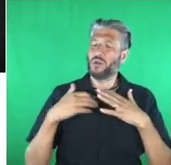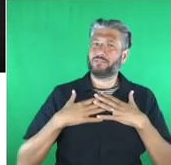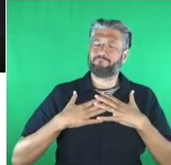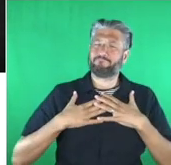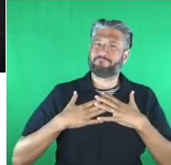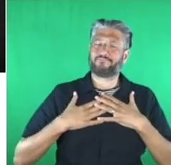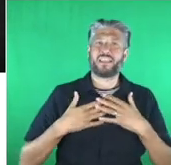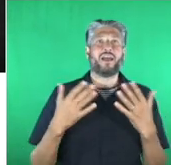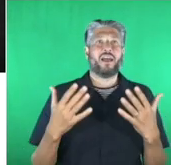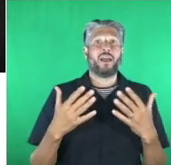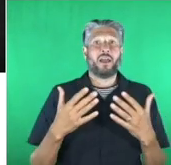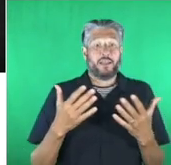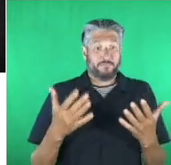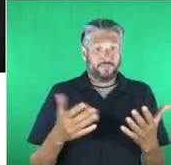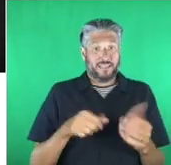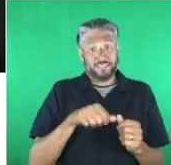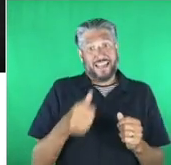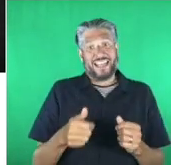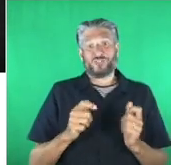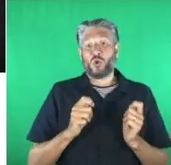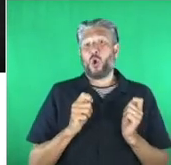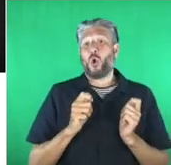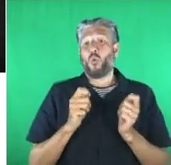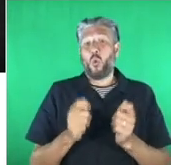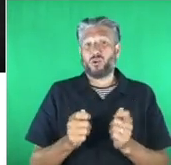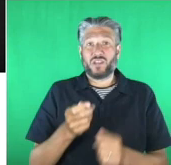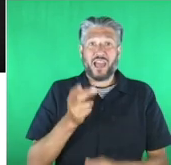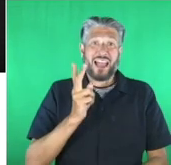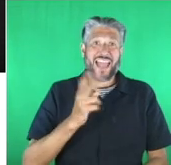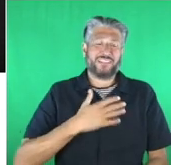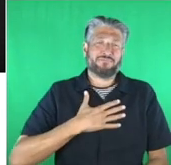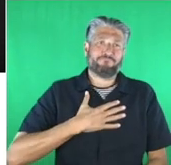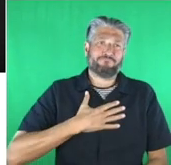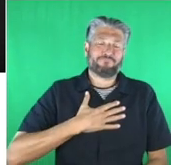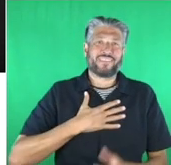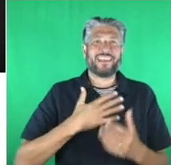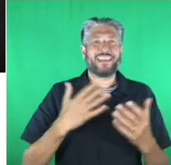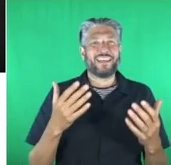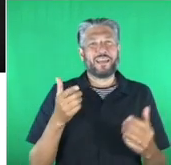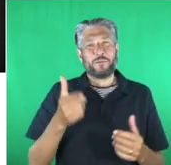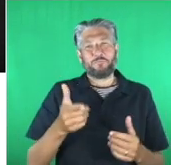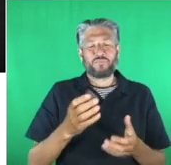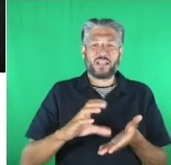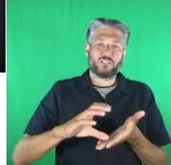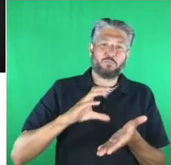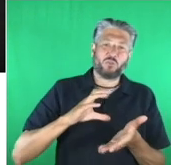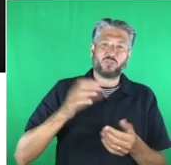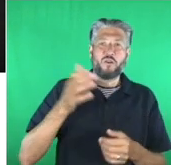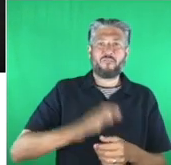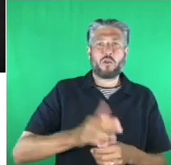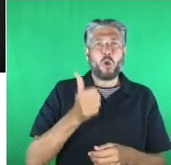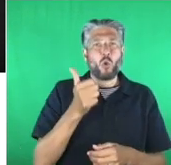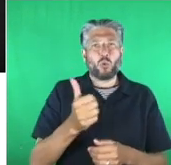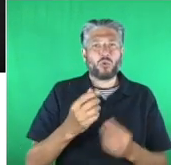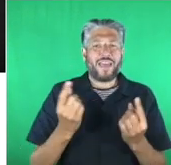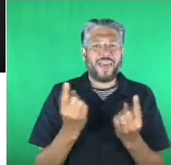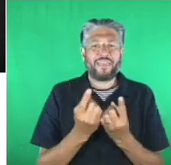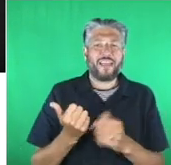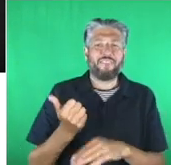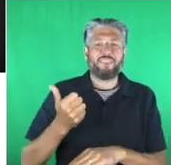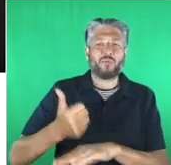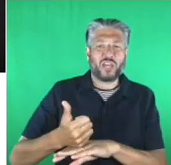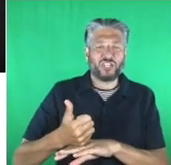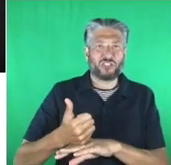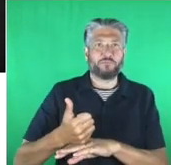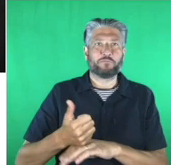another award which is going to move my heart uh it's sponsored by good things foundation it is the community impact award and is